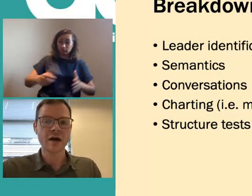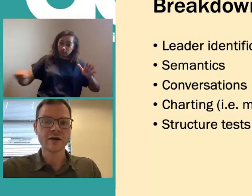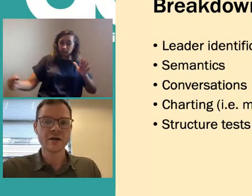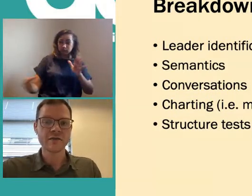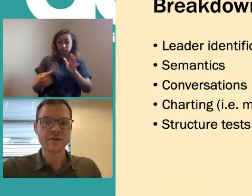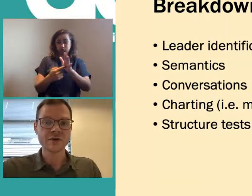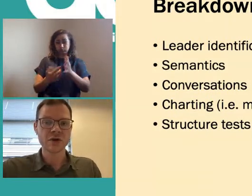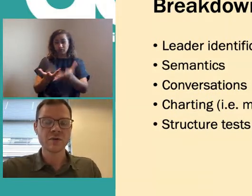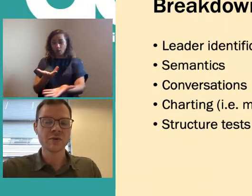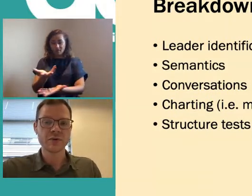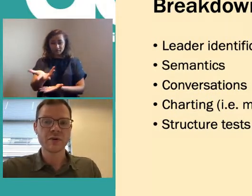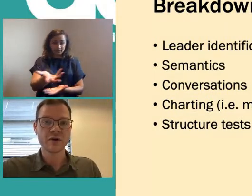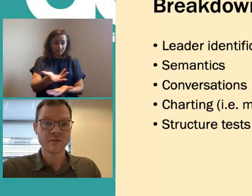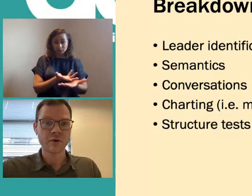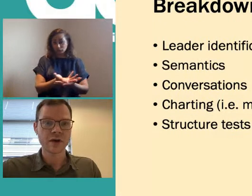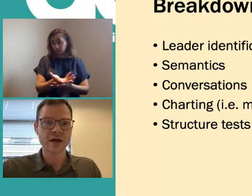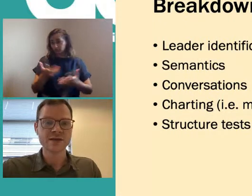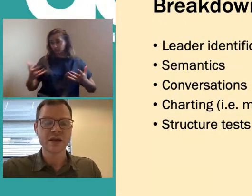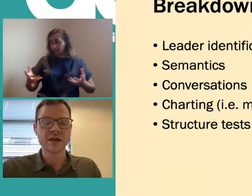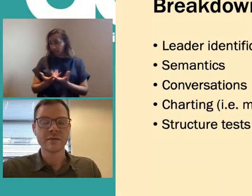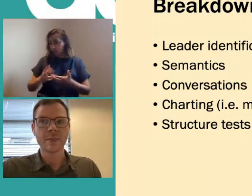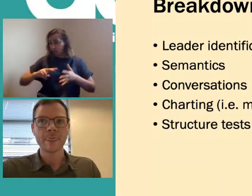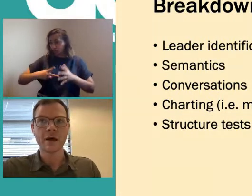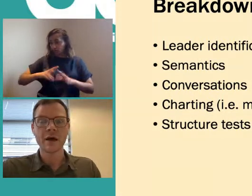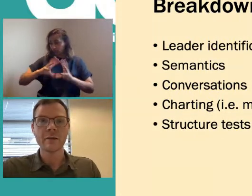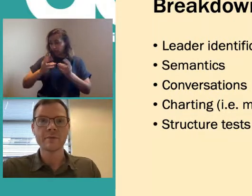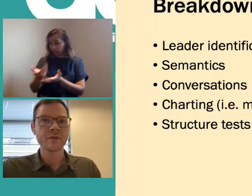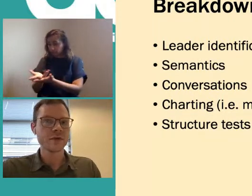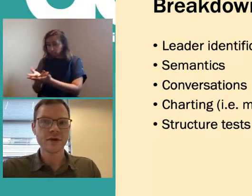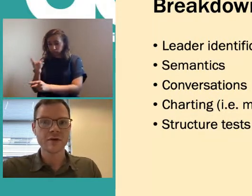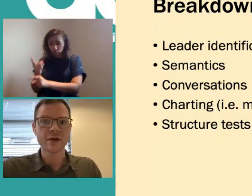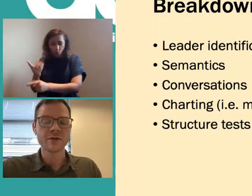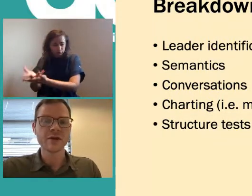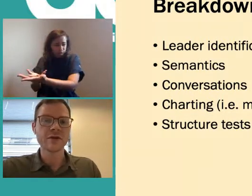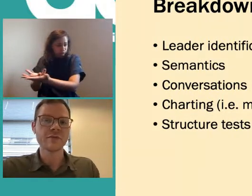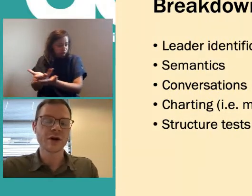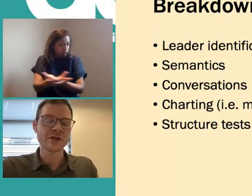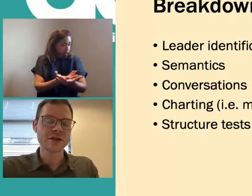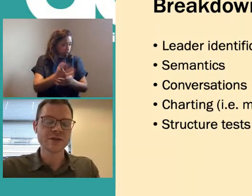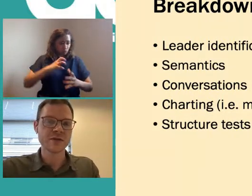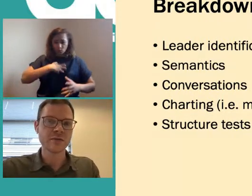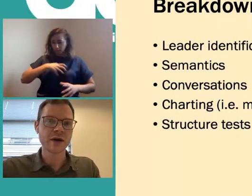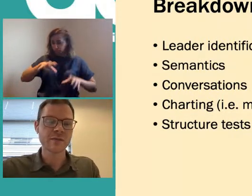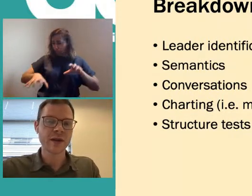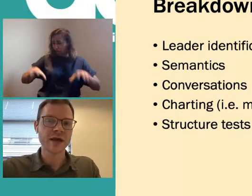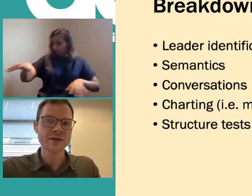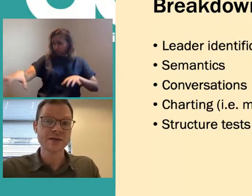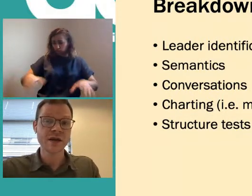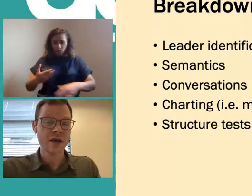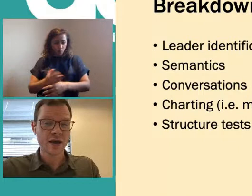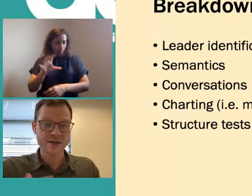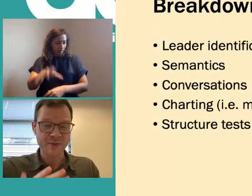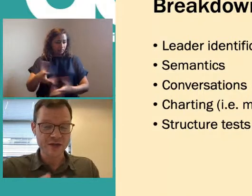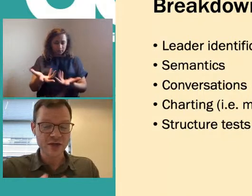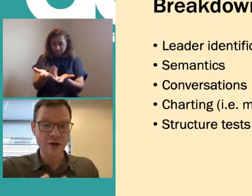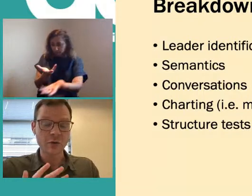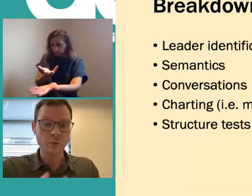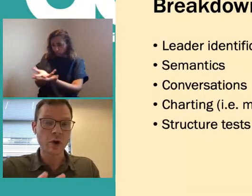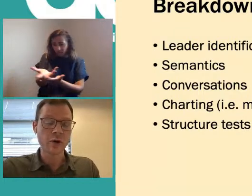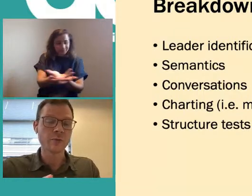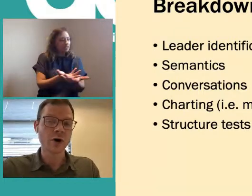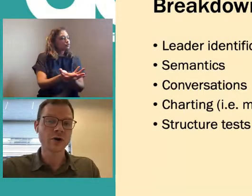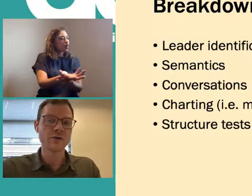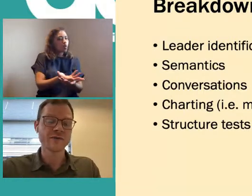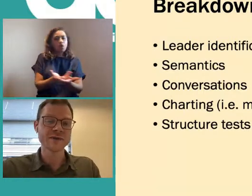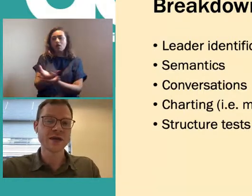part of the job of organising, you know, in your union branches, in your workplace, and especially